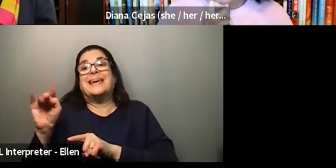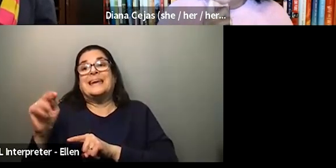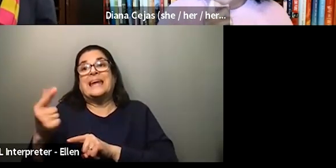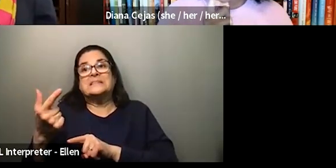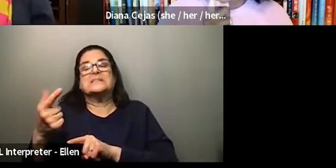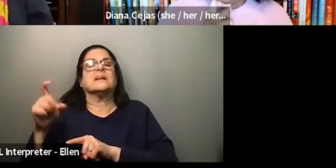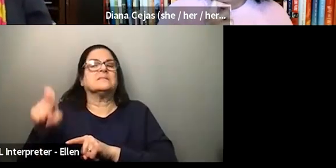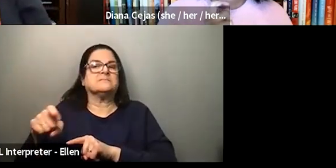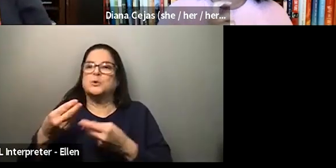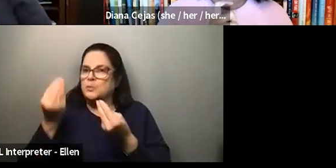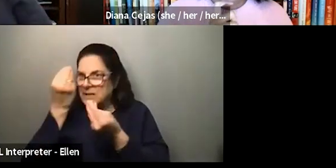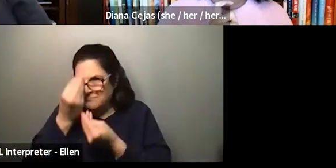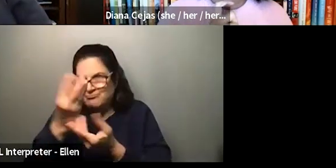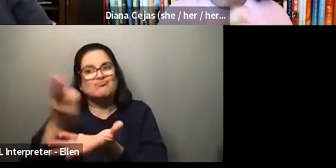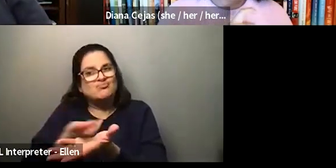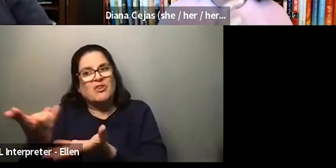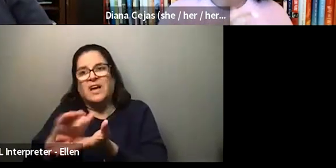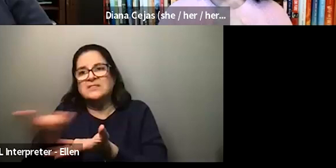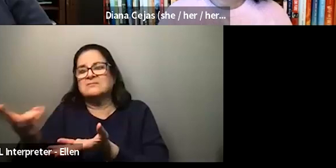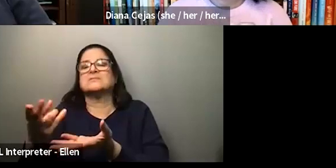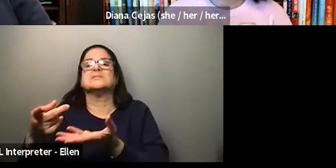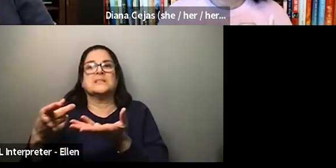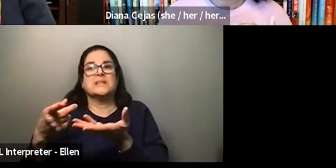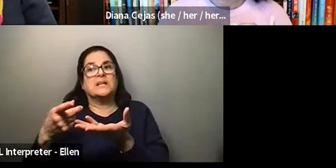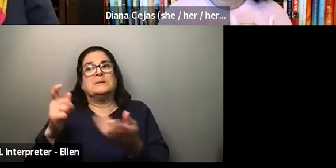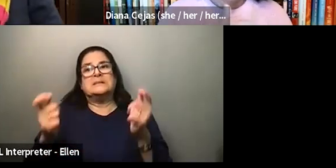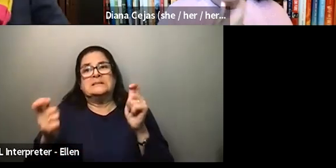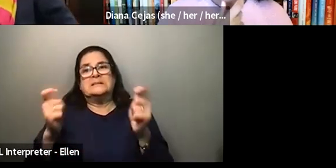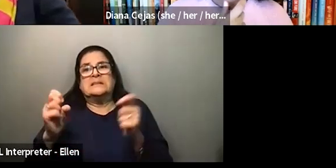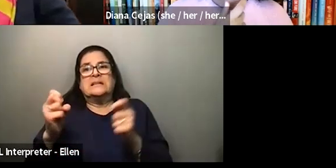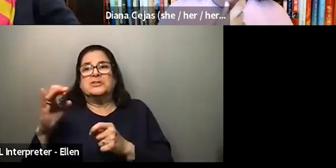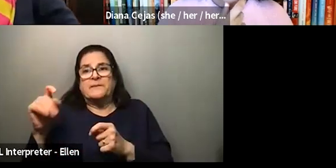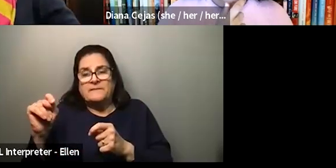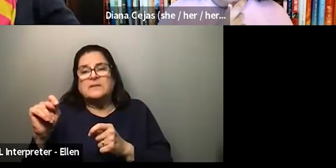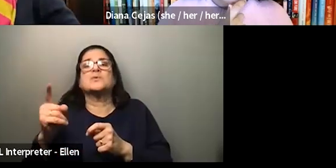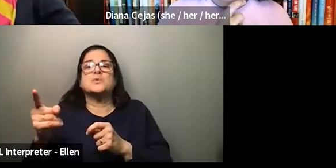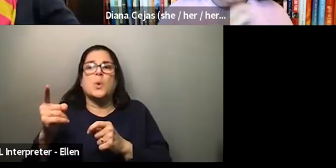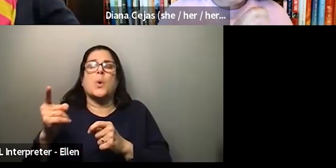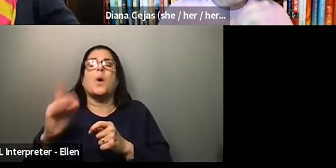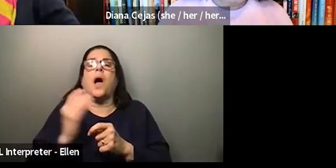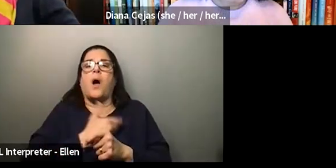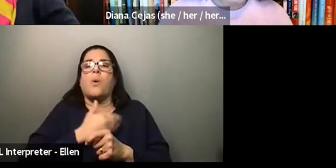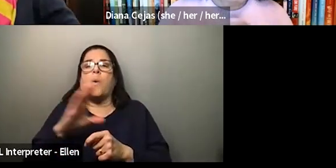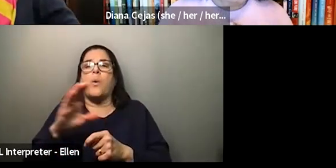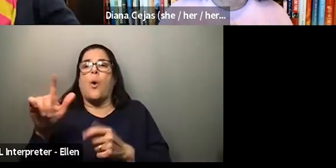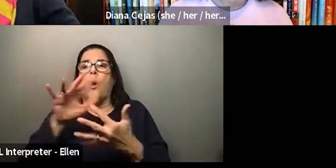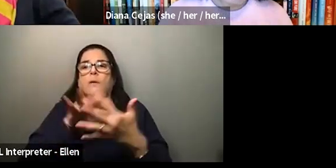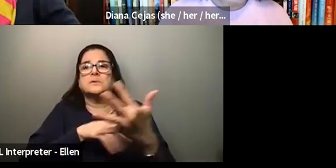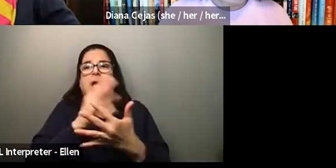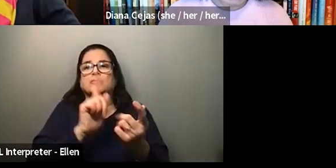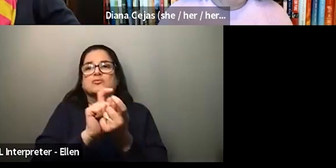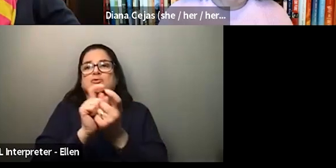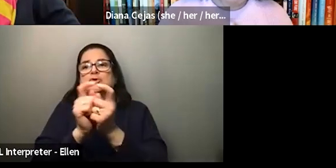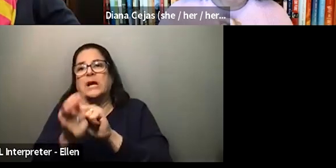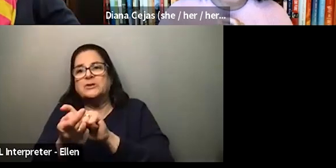by that point in time, our call schedule had kind of shifted to more of a night float system. So the way that it was kind of developed, and I'm so